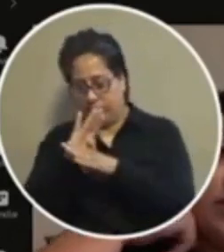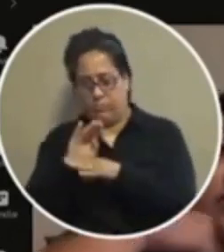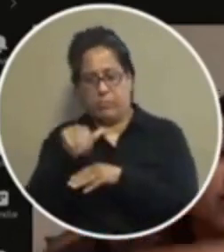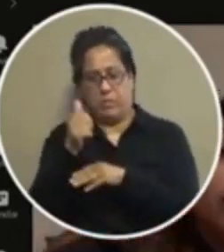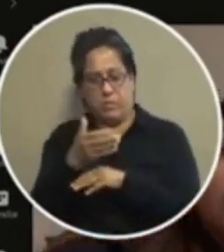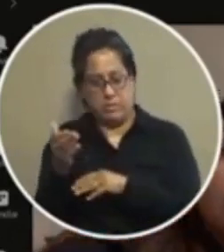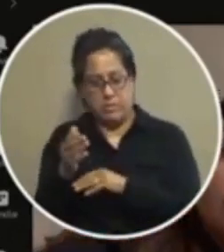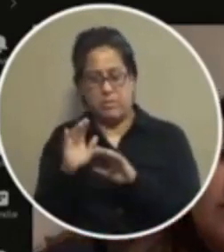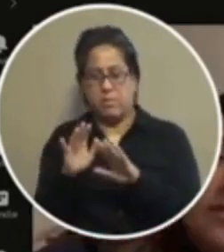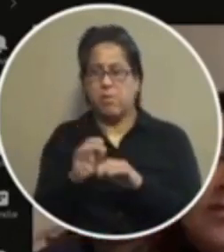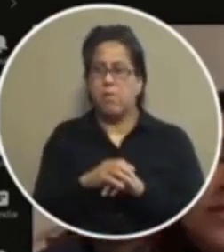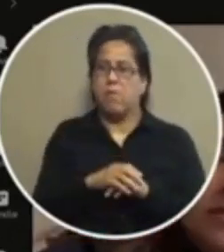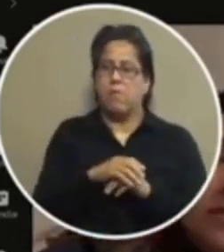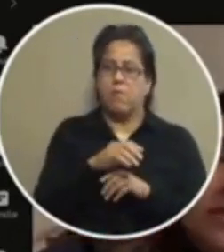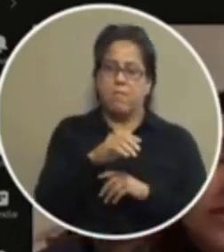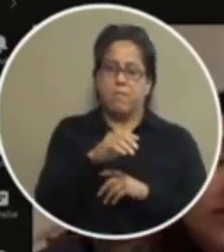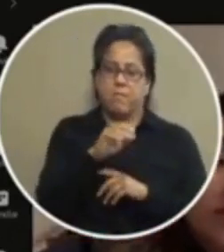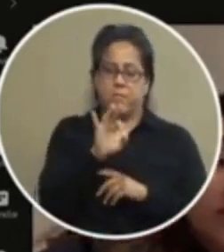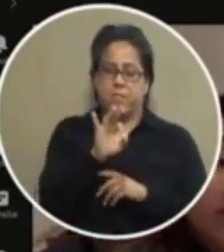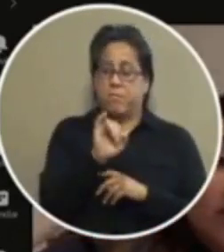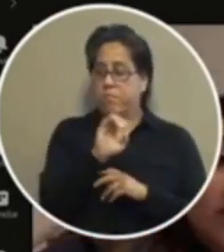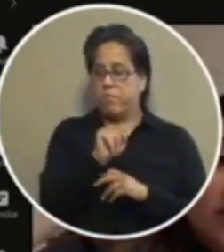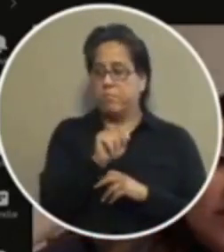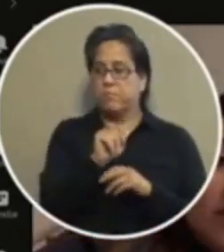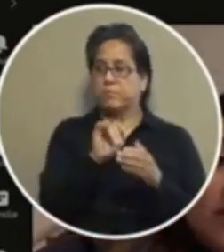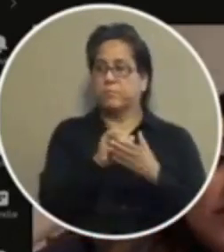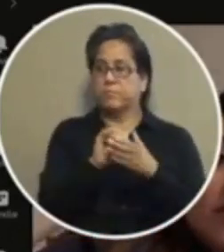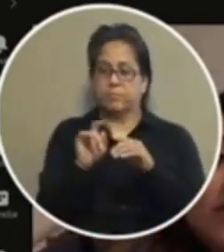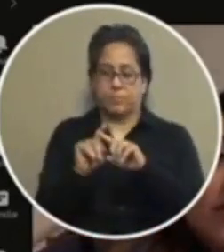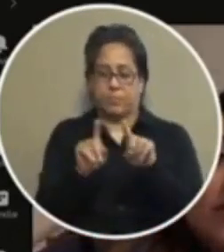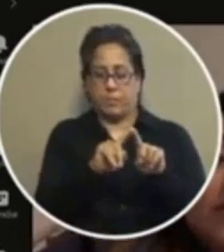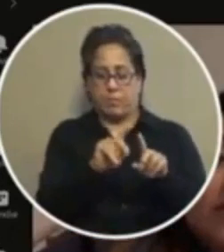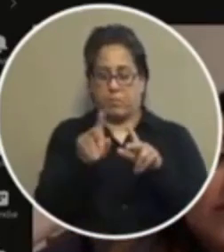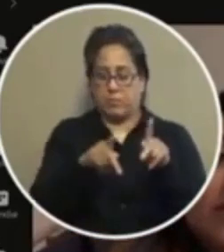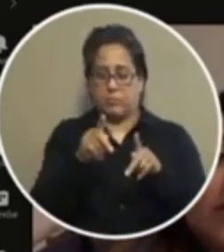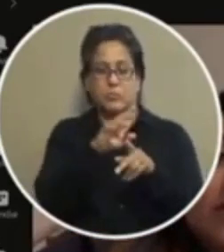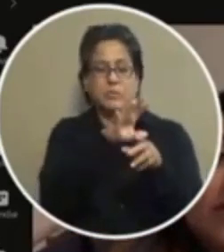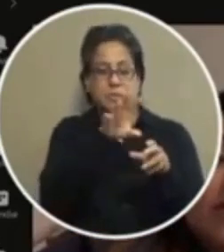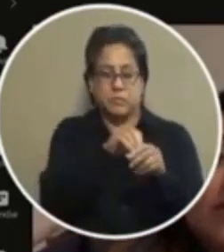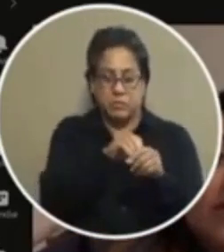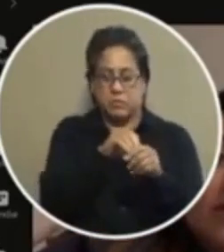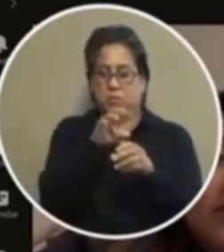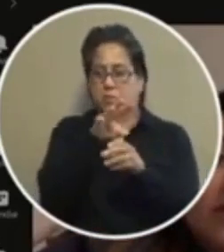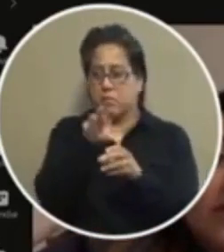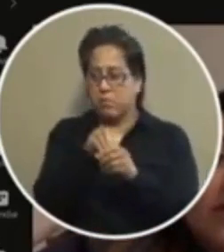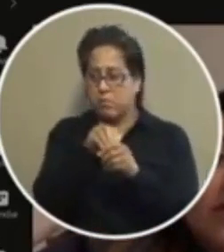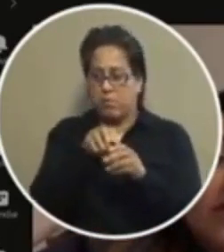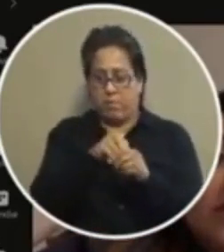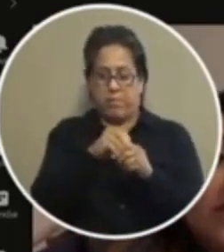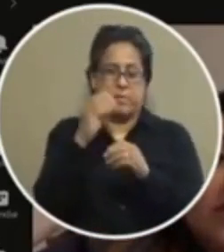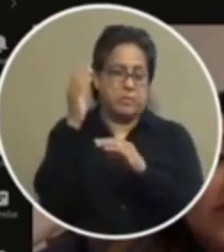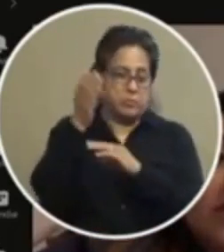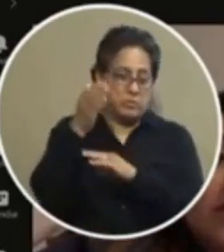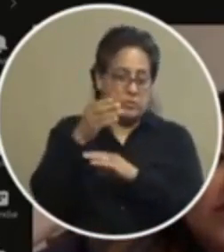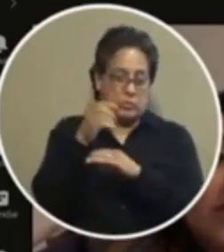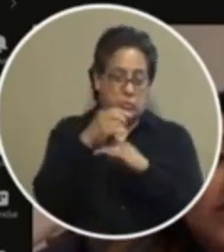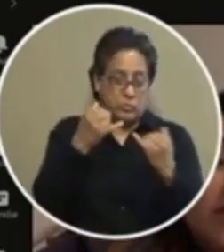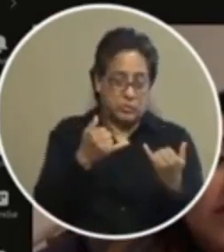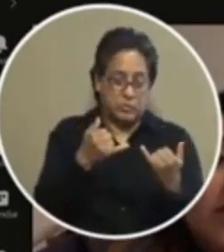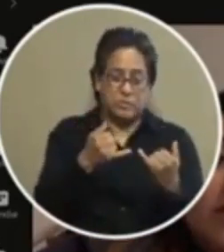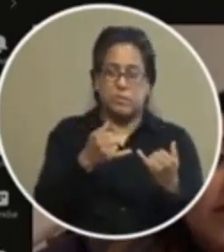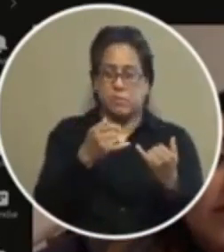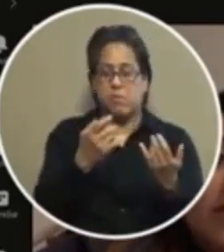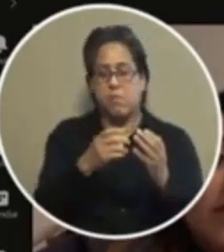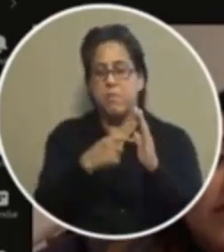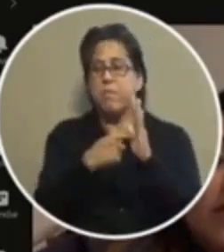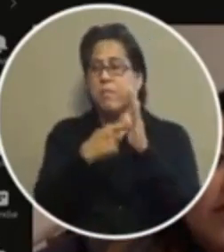the the fact that the the different people were involved with the presentation today pretty much